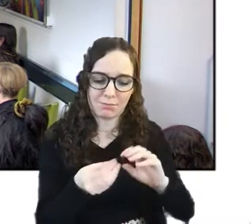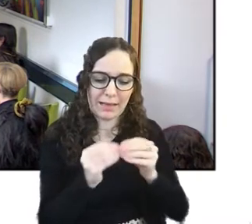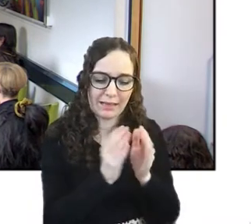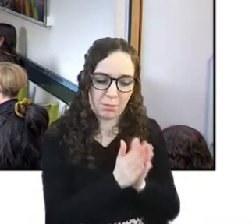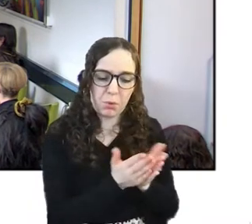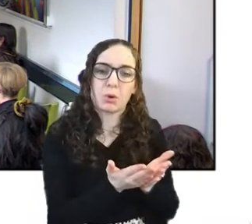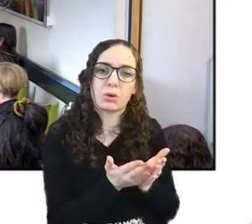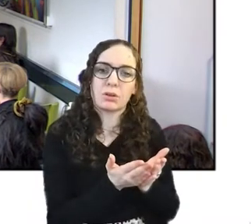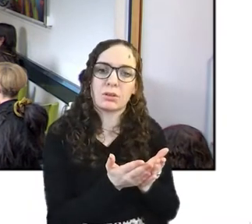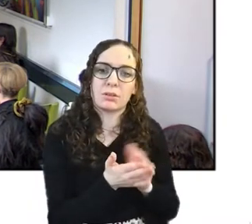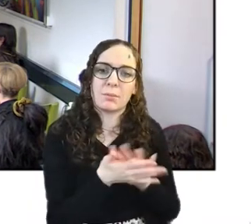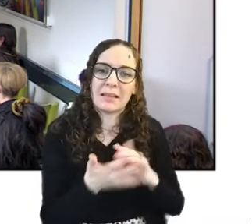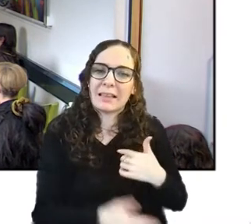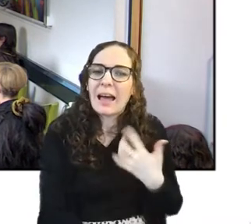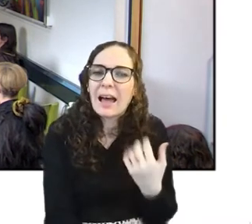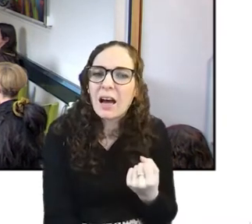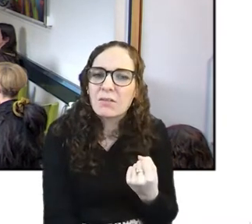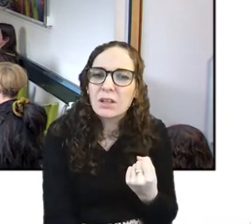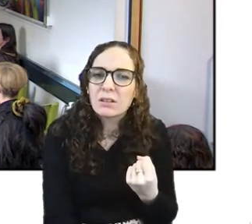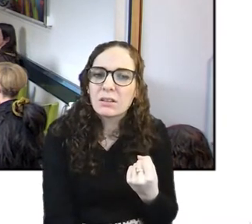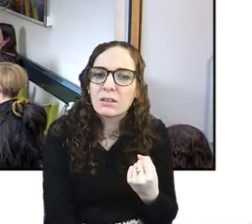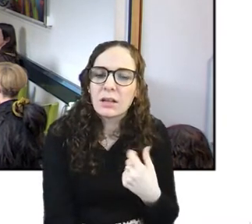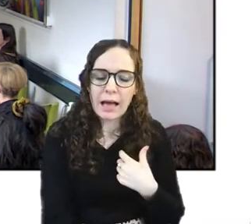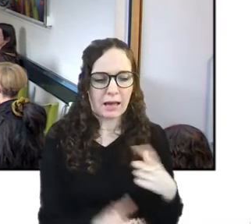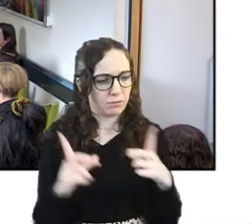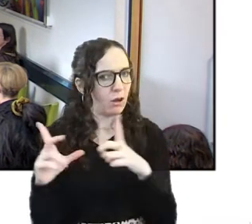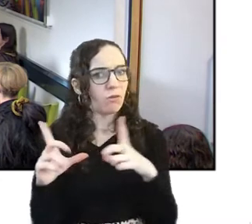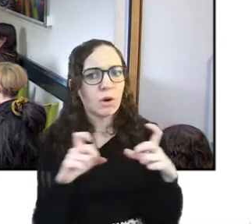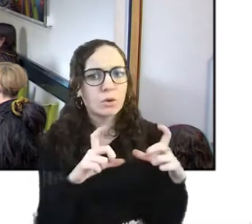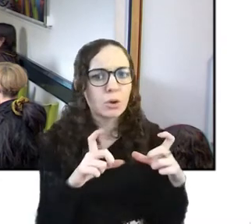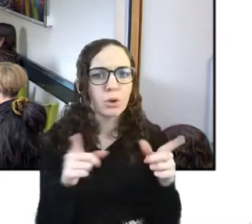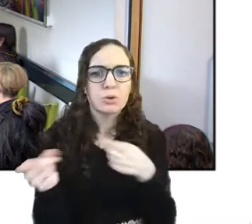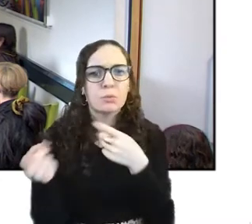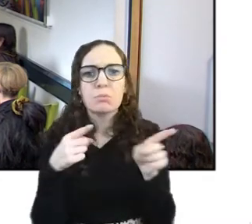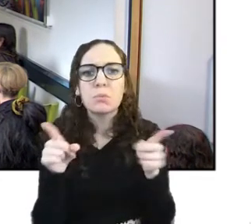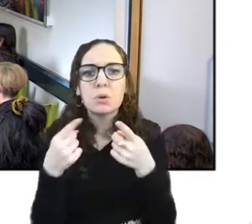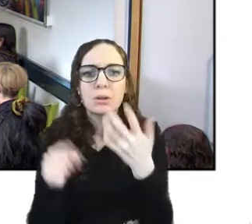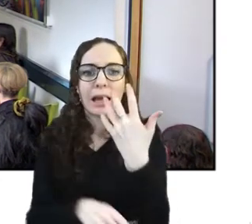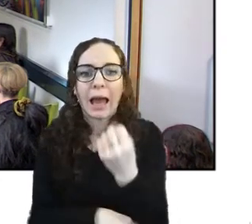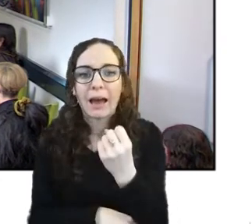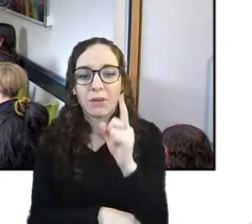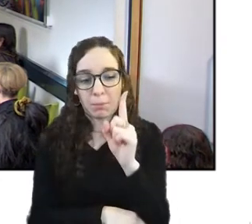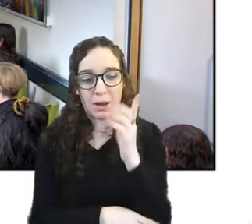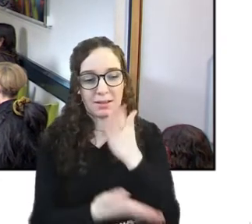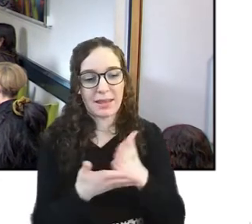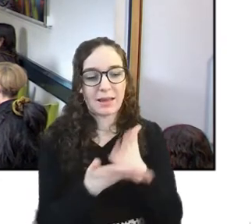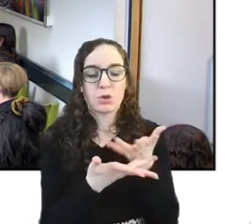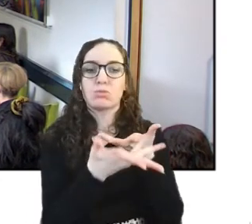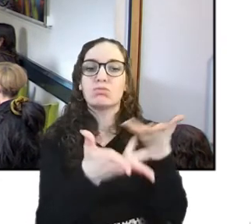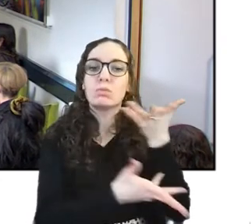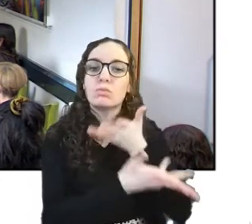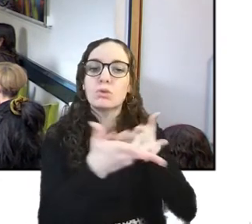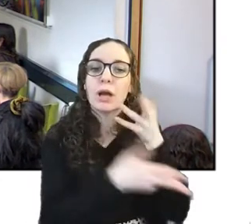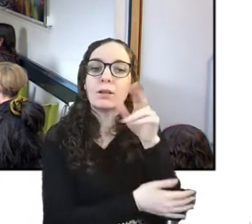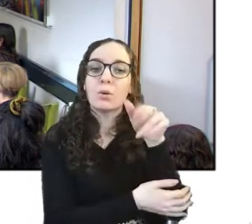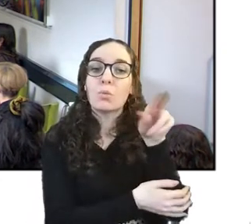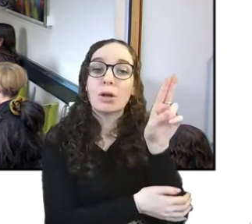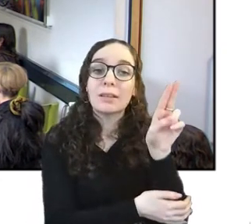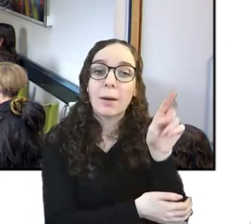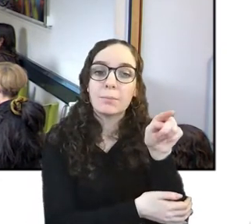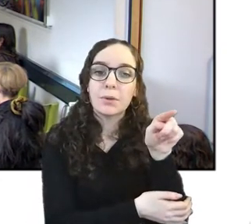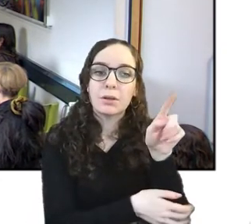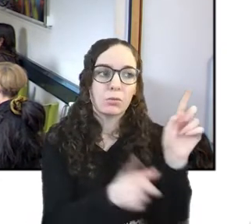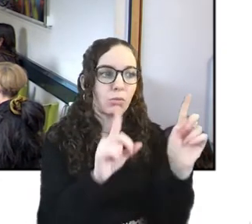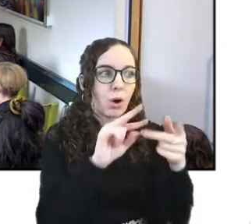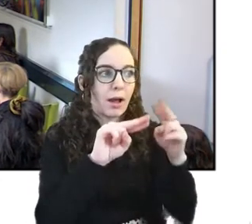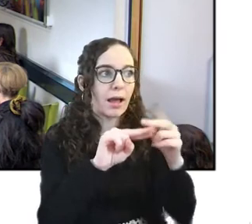yeah otherwise i have lots of photos of them and like music but the actual little chats like what if it just goes one day and